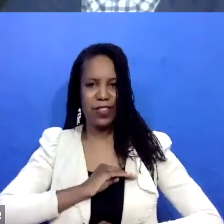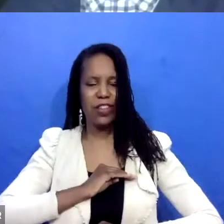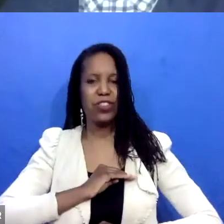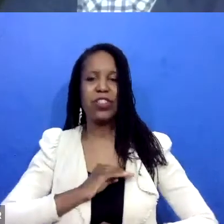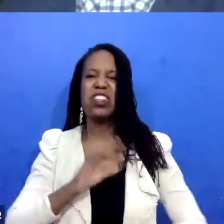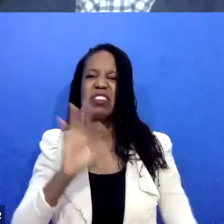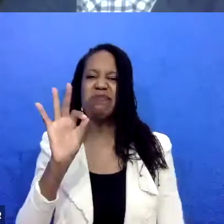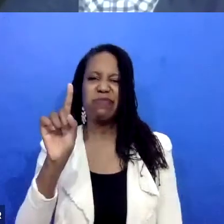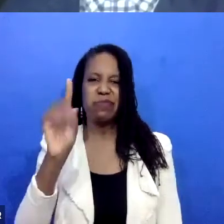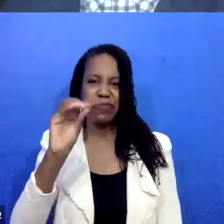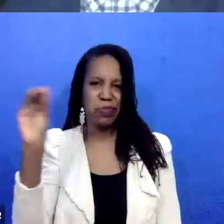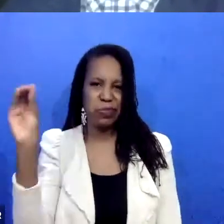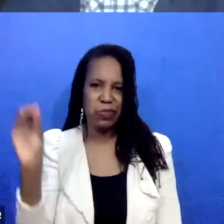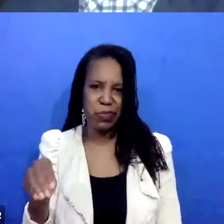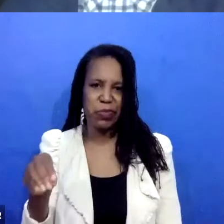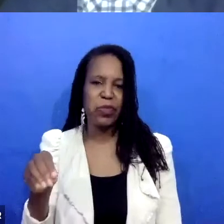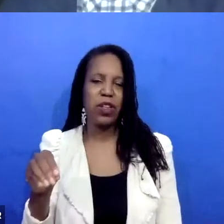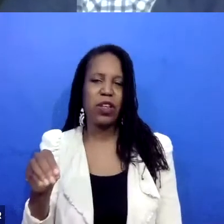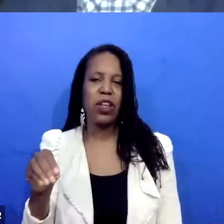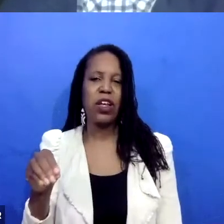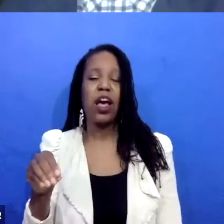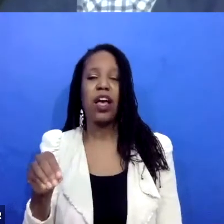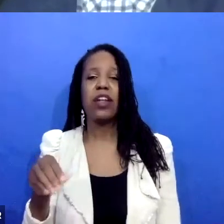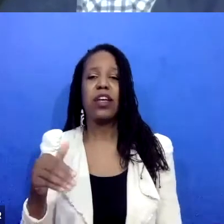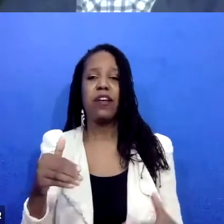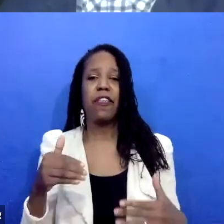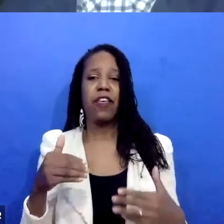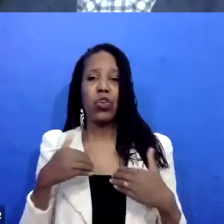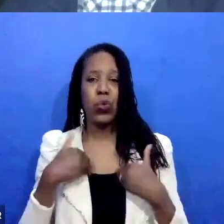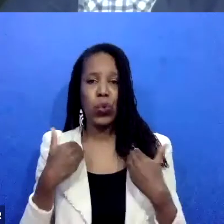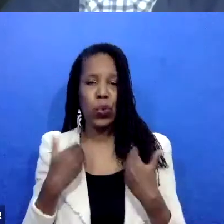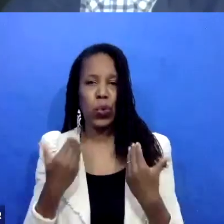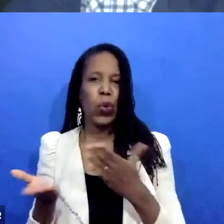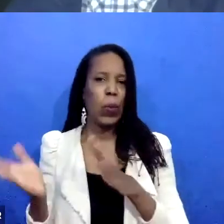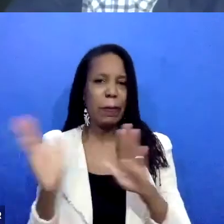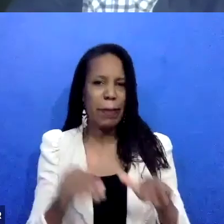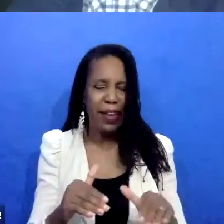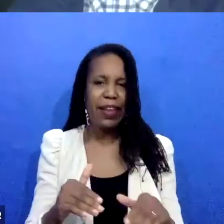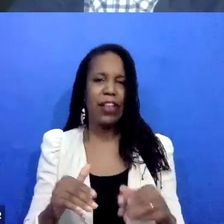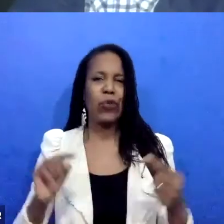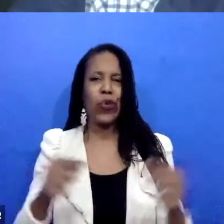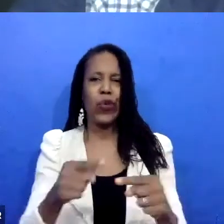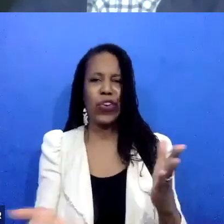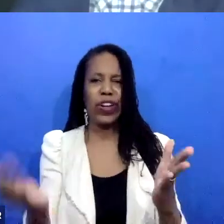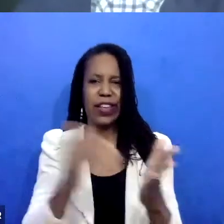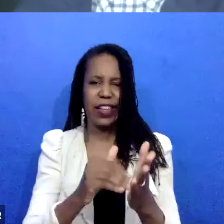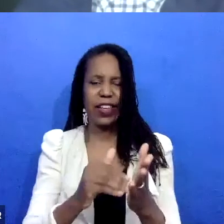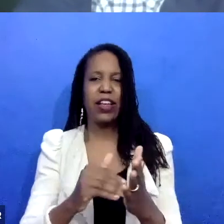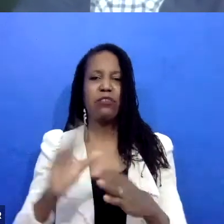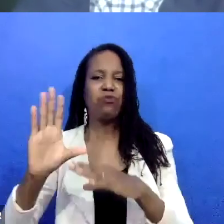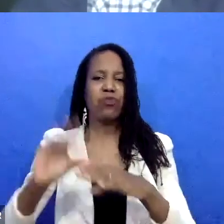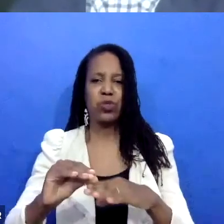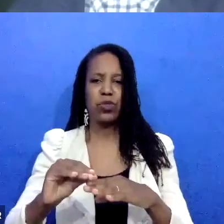youth recidivism, you know, just a 44% reduction in Alameda County. In San Francisco,